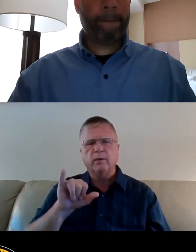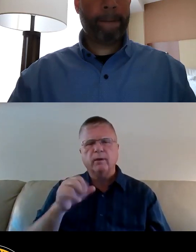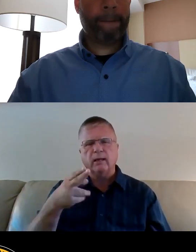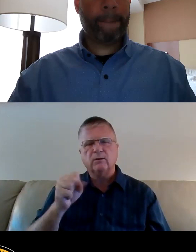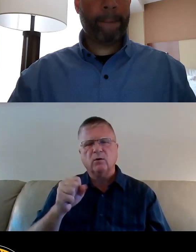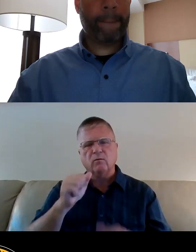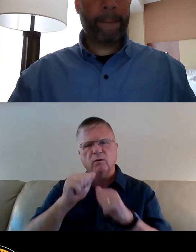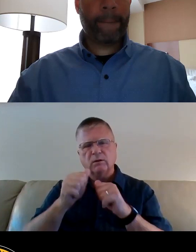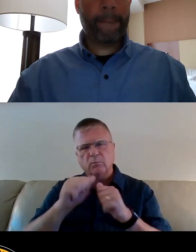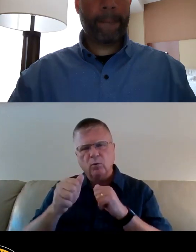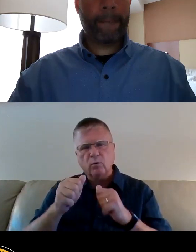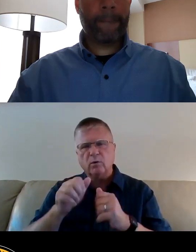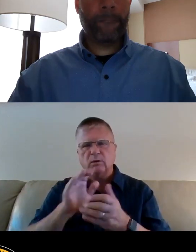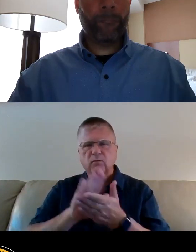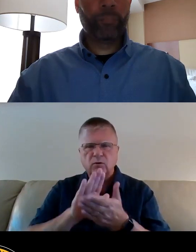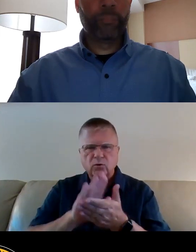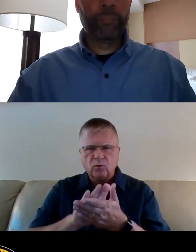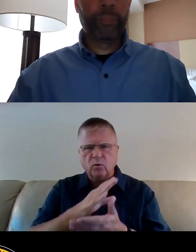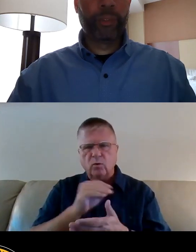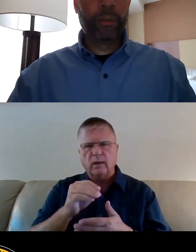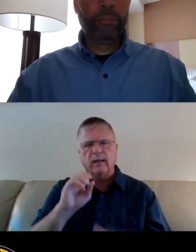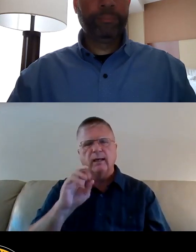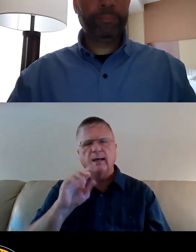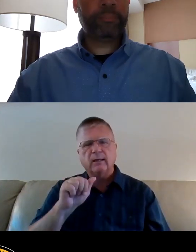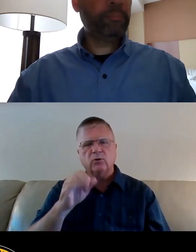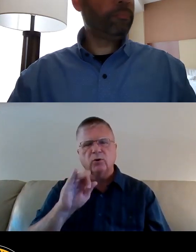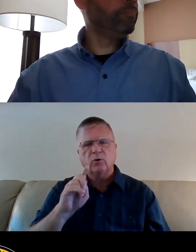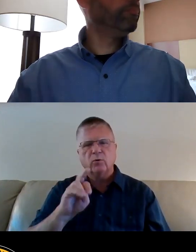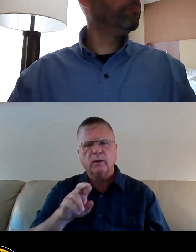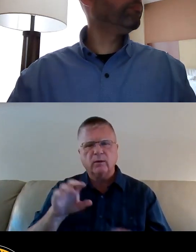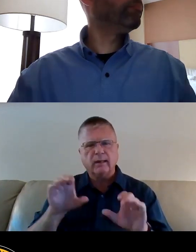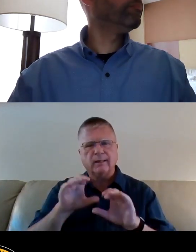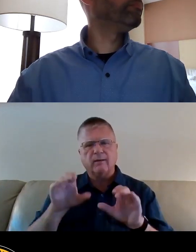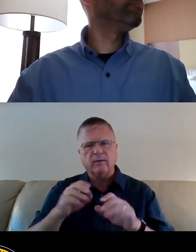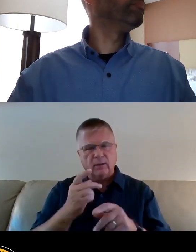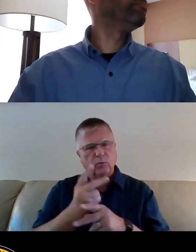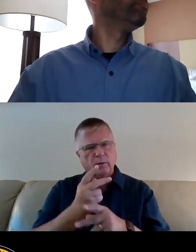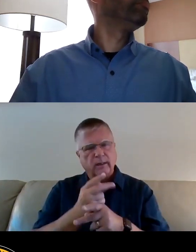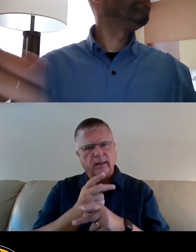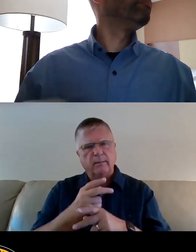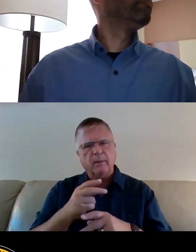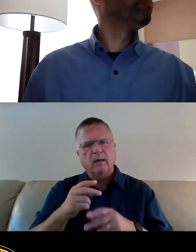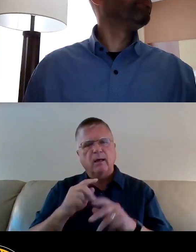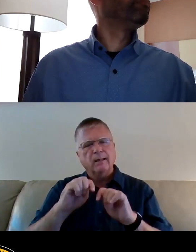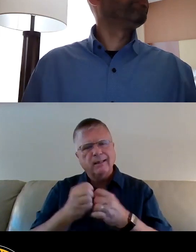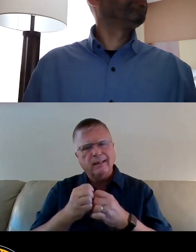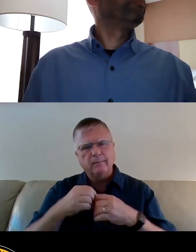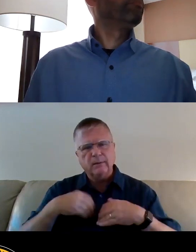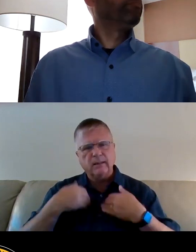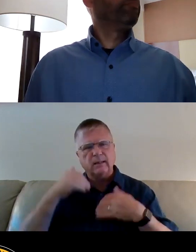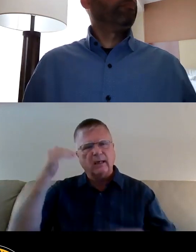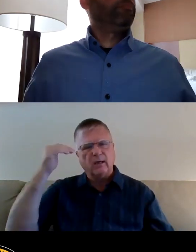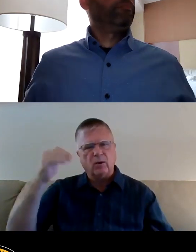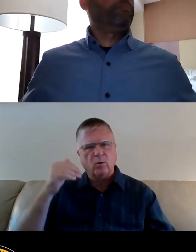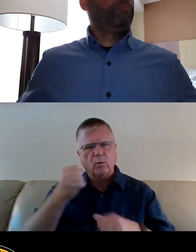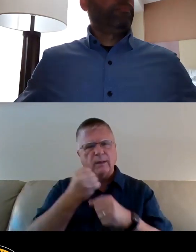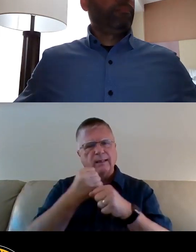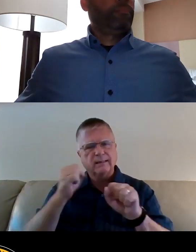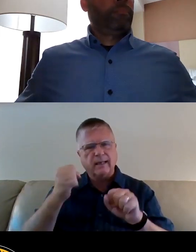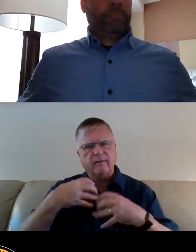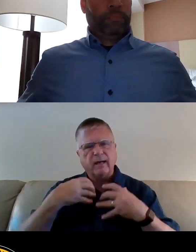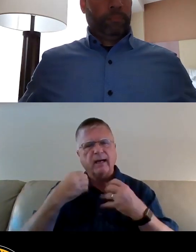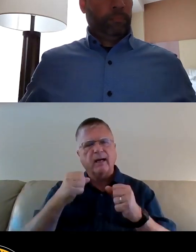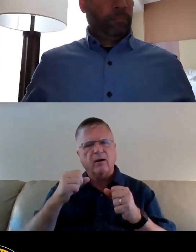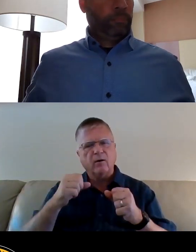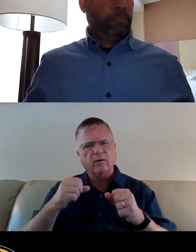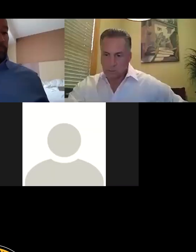extracurricular activities. These activities are going to keep our teens and young adults occupied with a safe and healthy activity, as